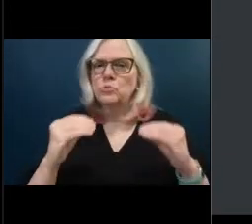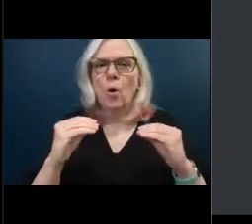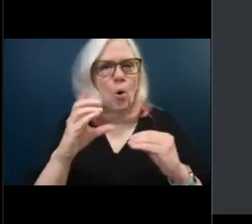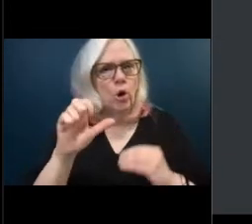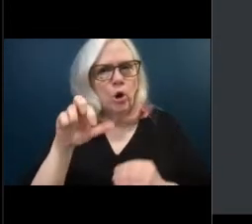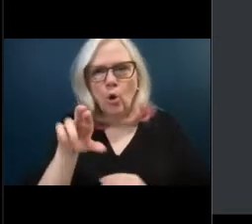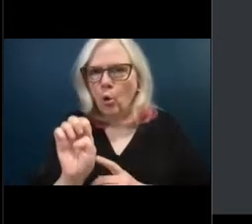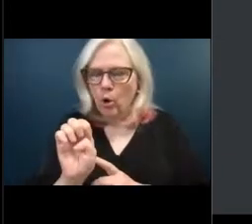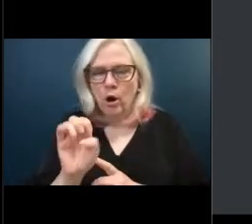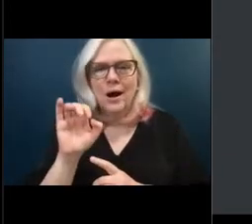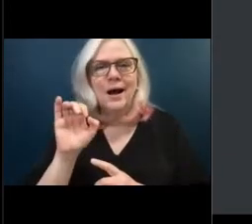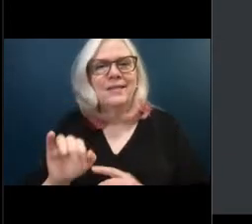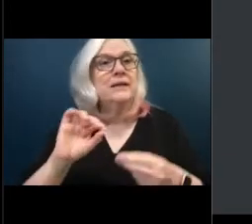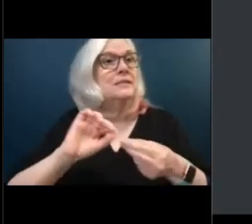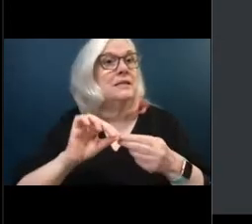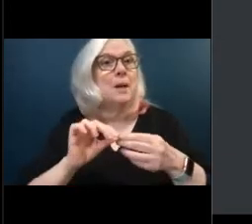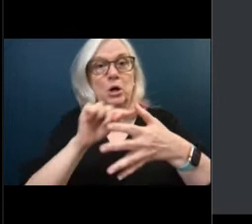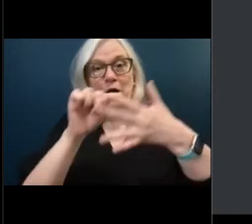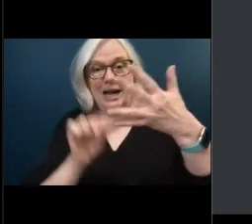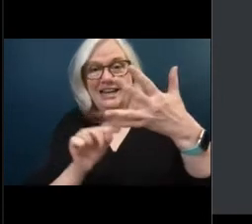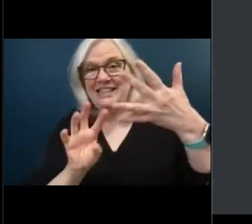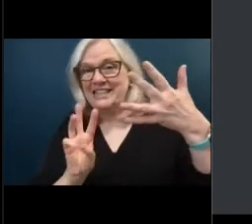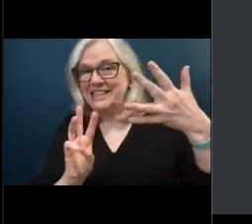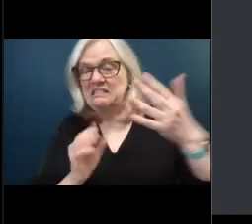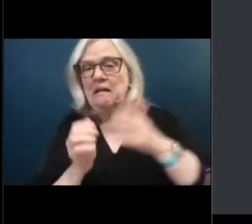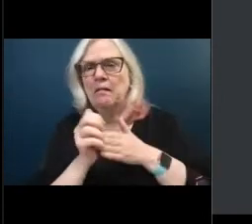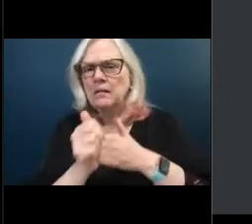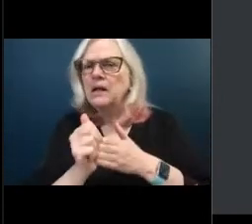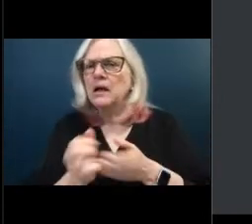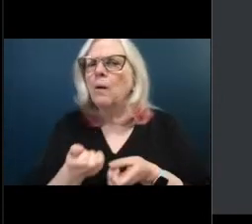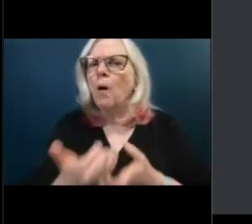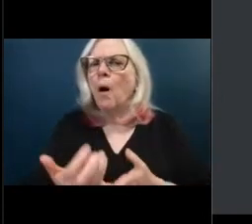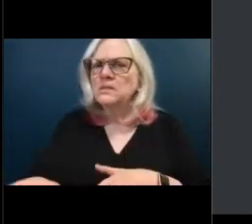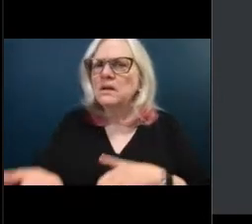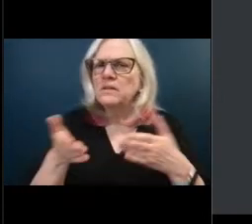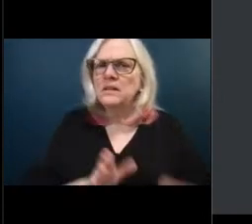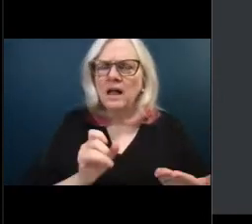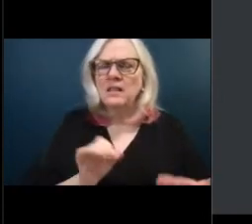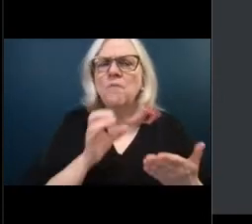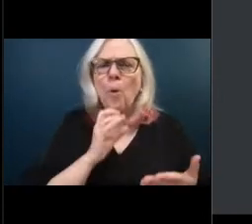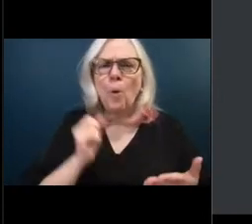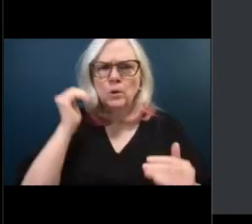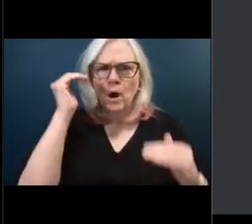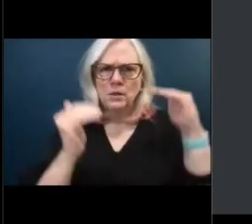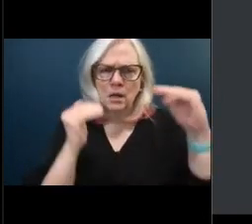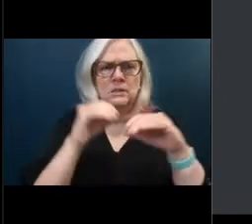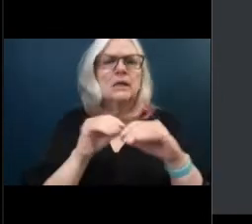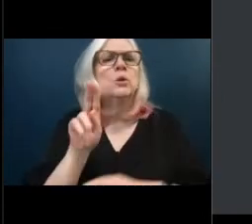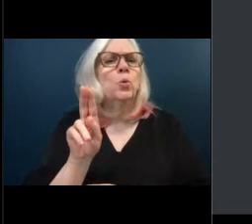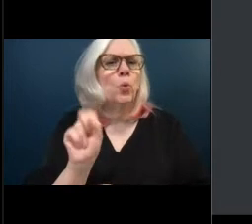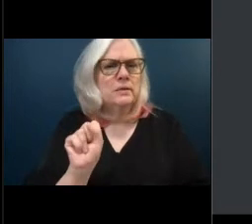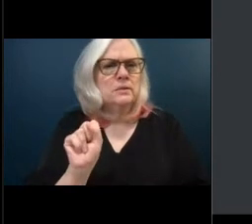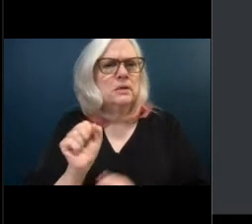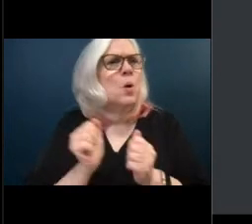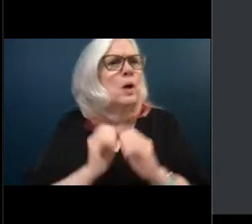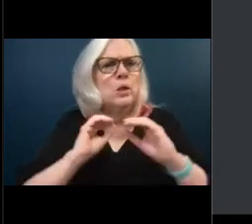cause of death in adults aged 18 or older in the United States. With no currently definitive interventions to prevent Alzheimer's